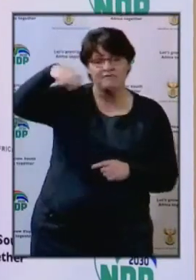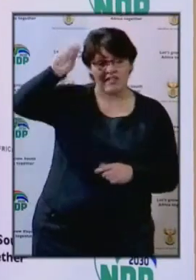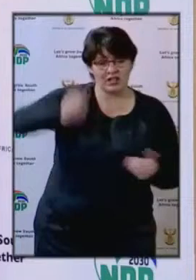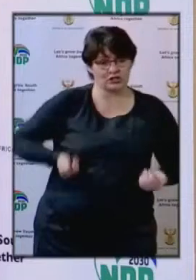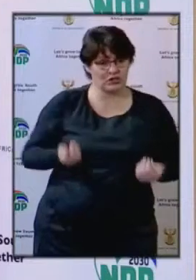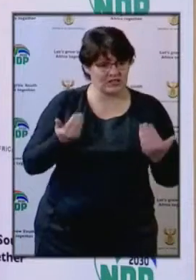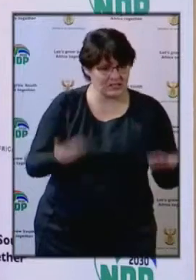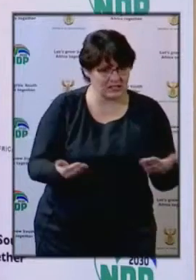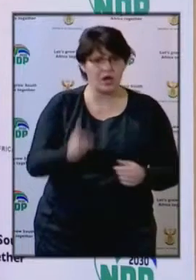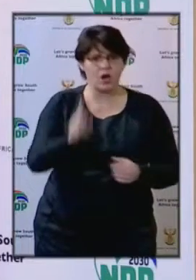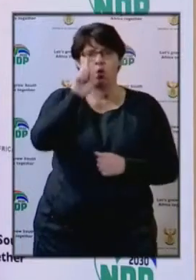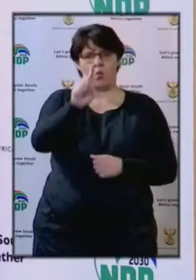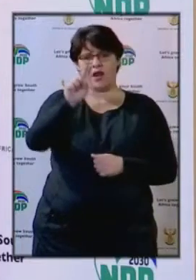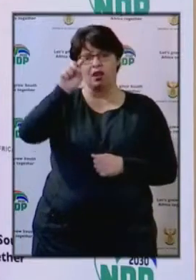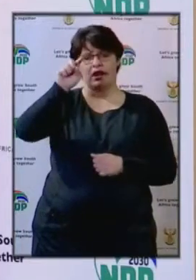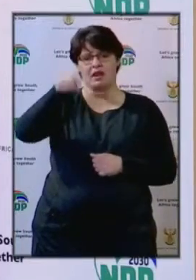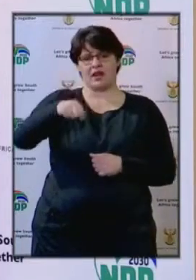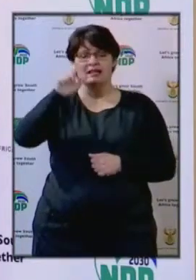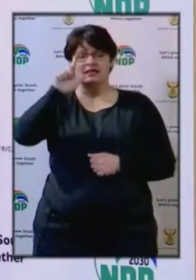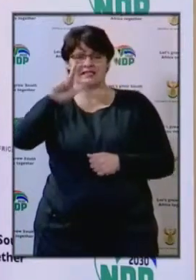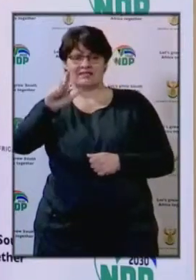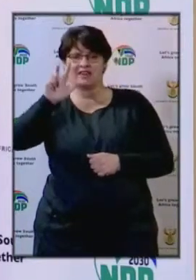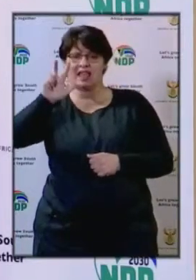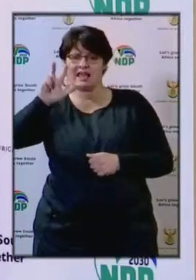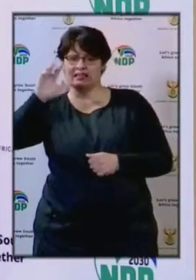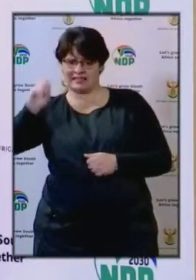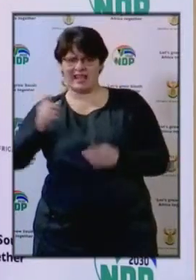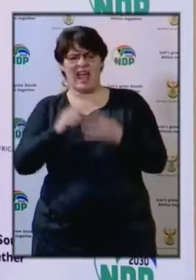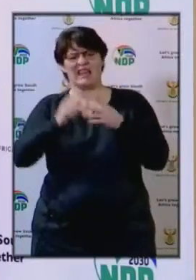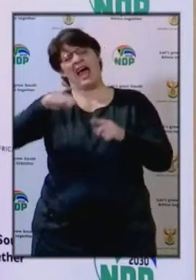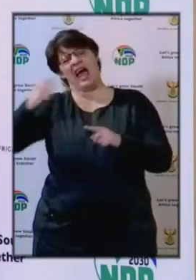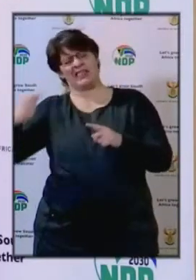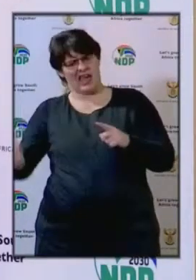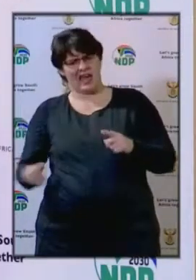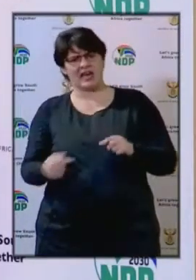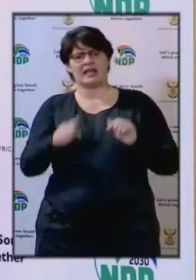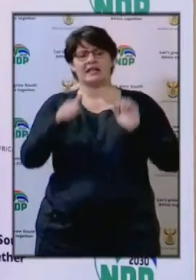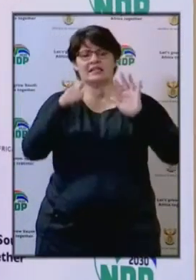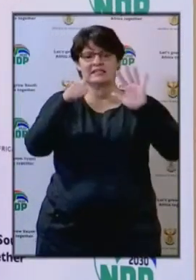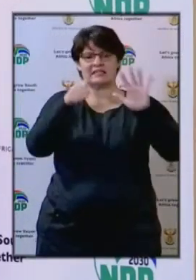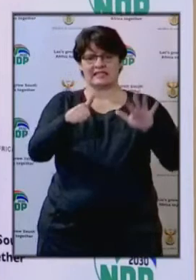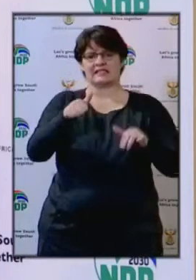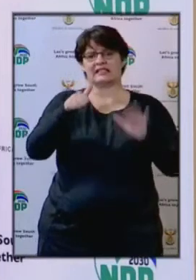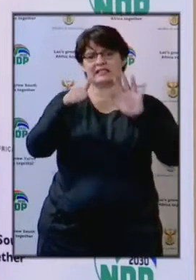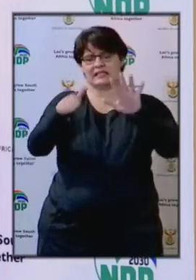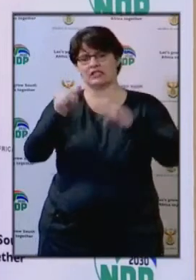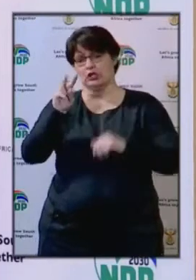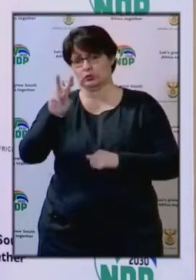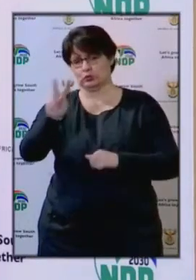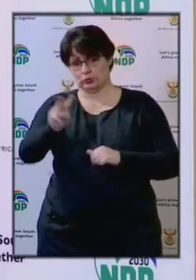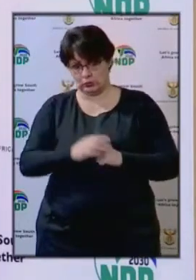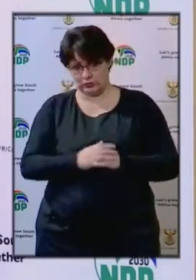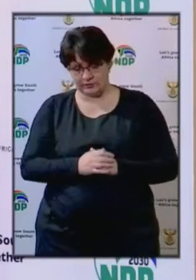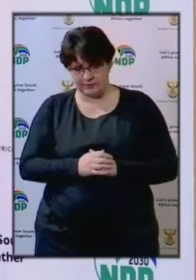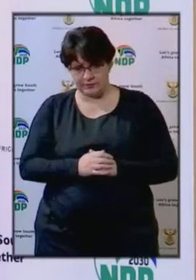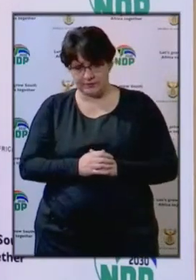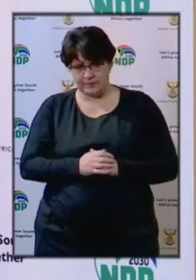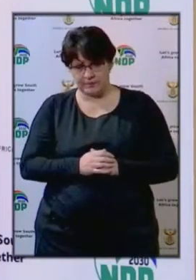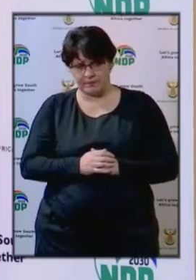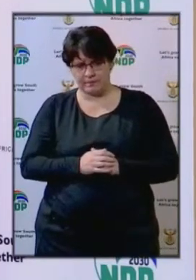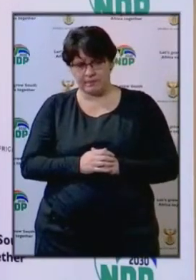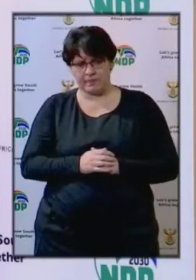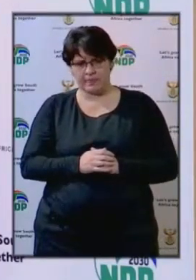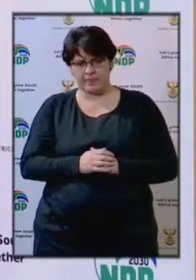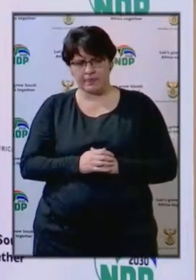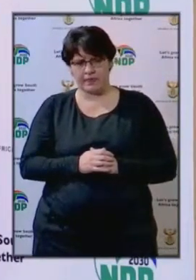services at 1,780, and others at 662. We have